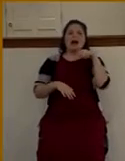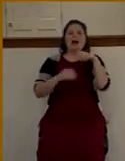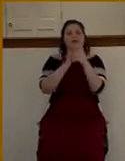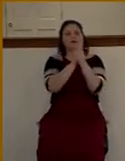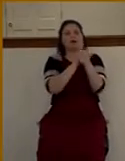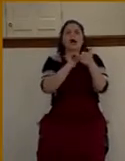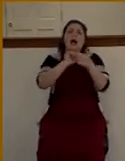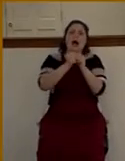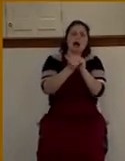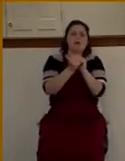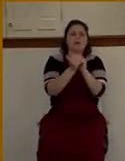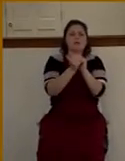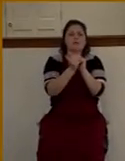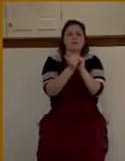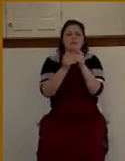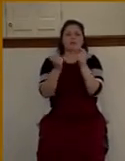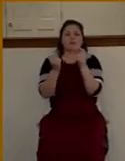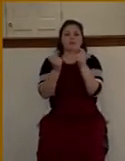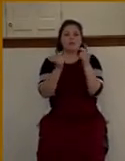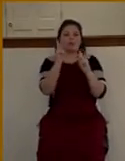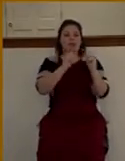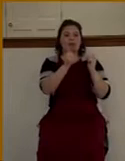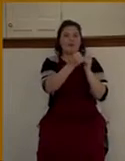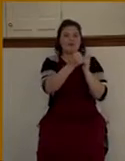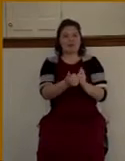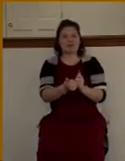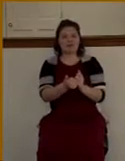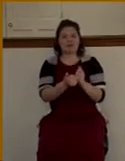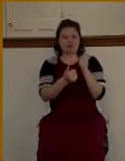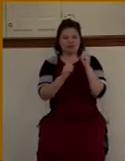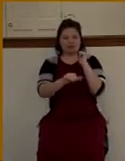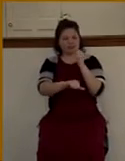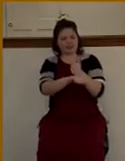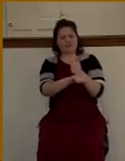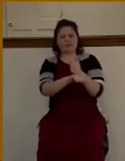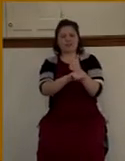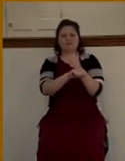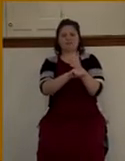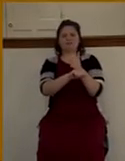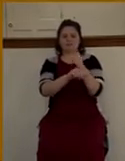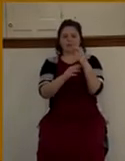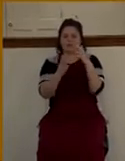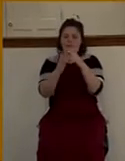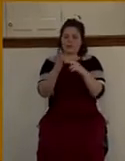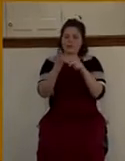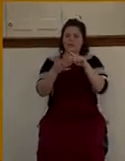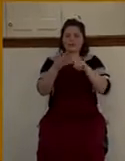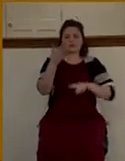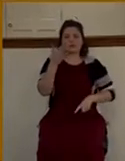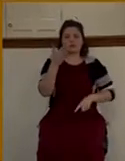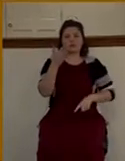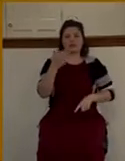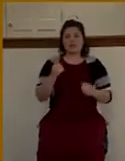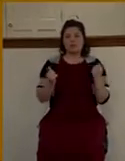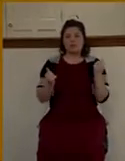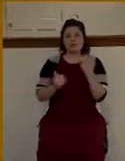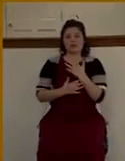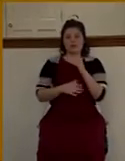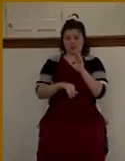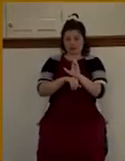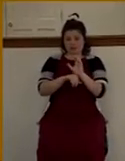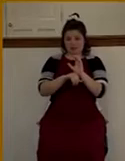get people to move and that sort of thing. And yet, I'm afraid that the church in America is filled with people who